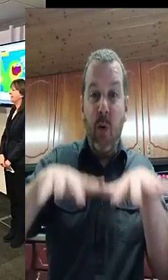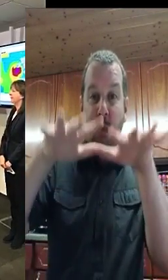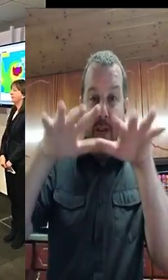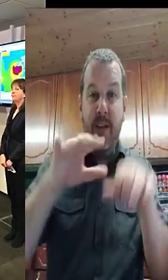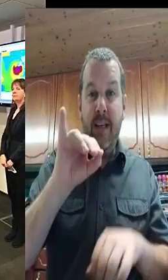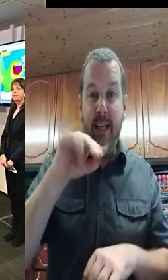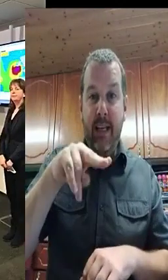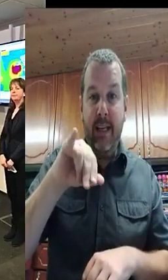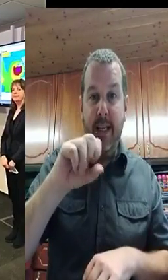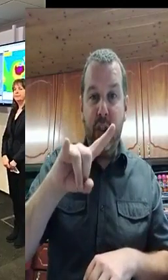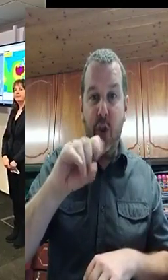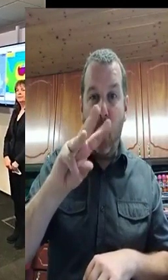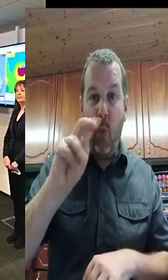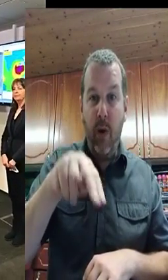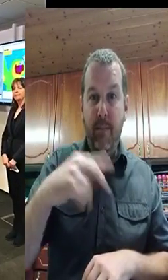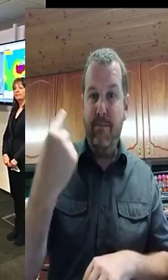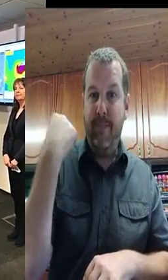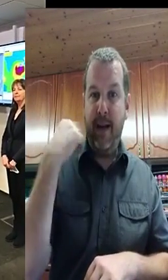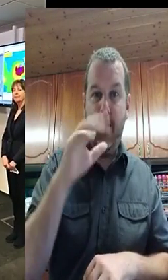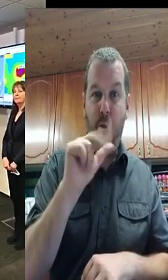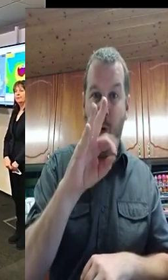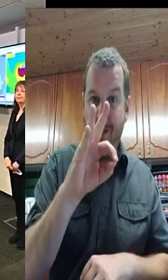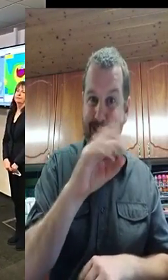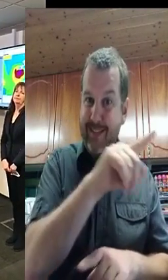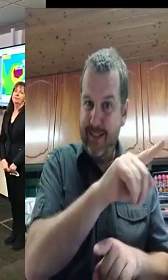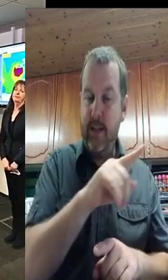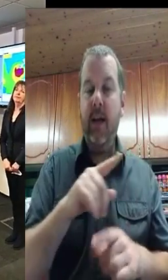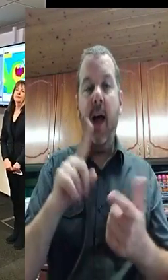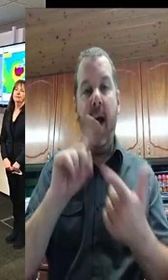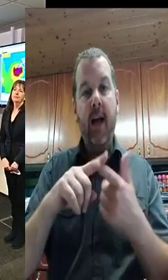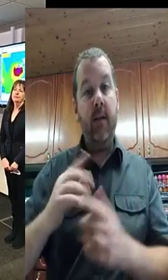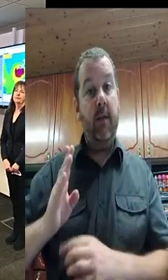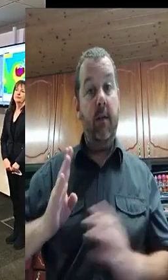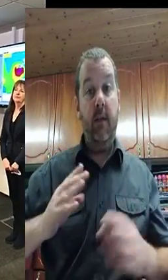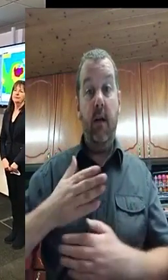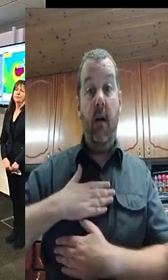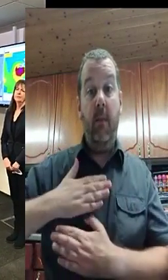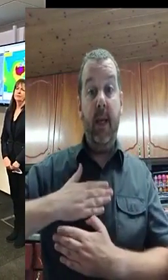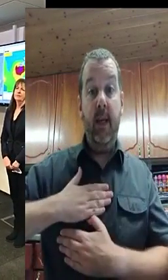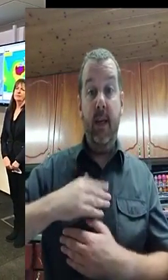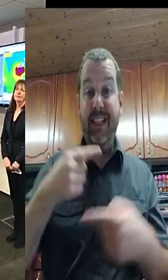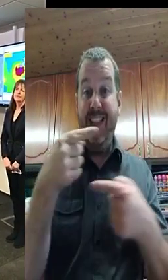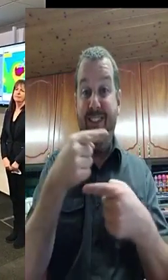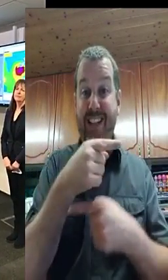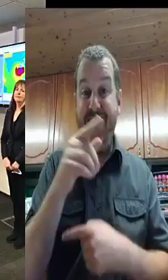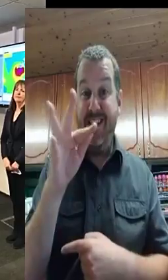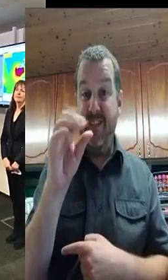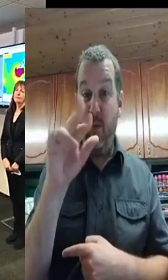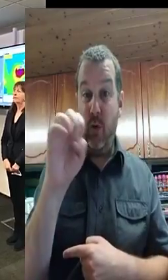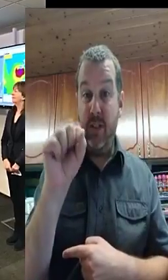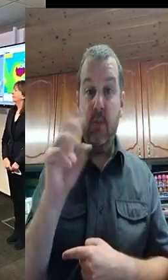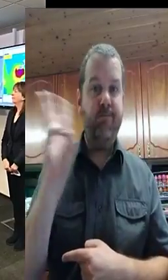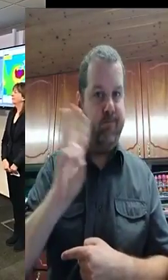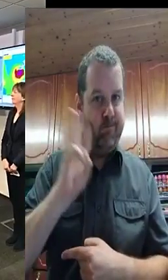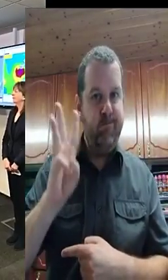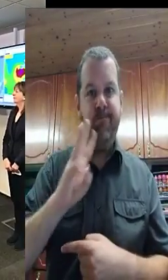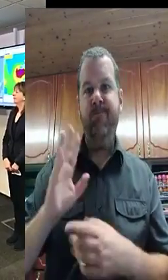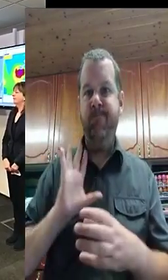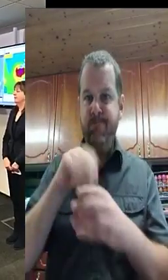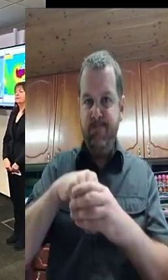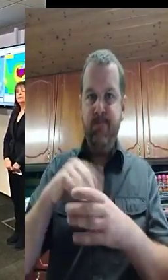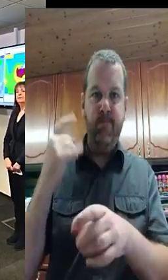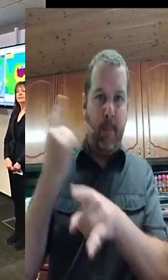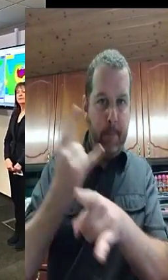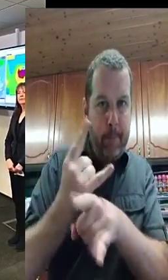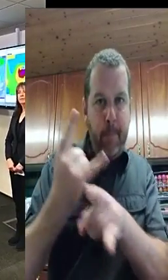So, what does that mean? I mean, is the advice for employees, is it to stay at home and not go to work? Don't be travelling. Do